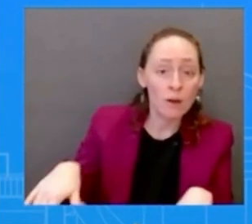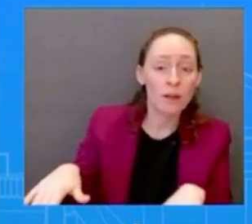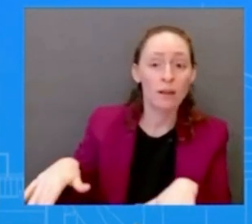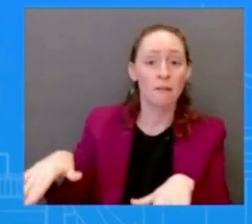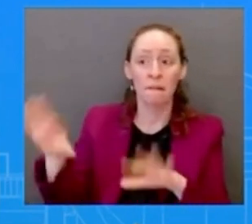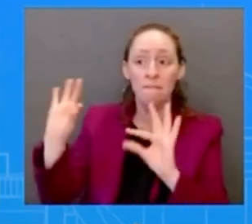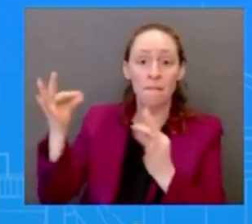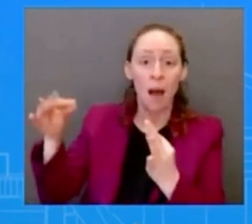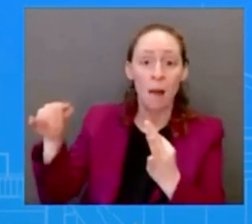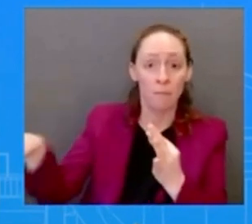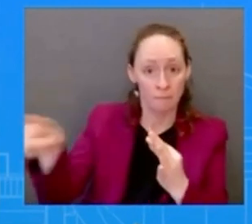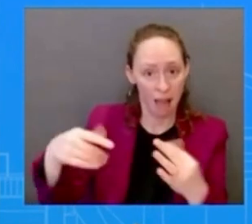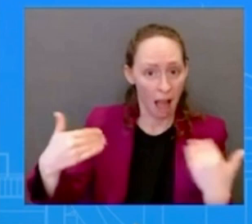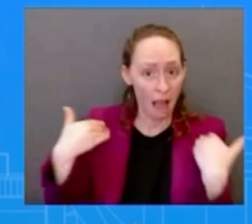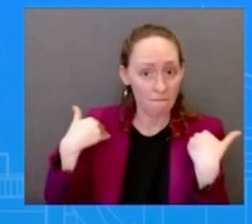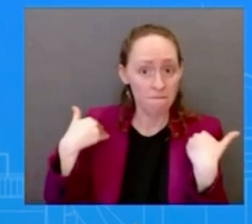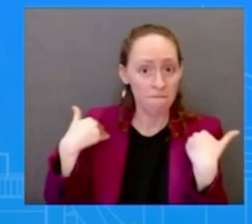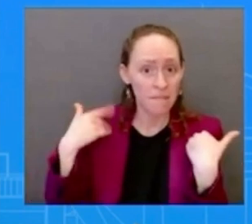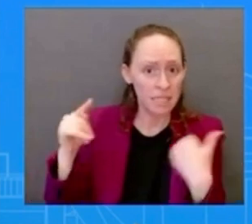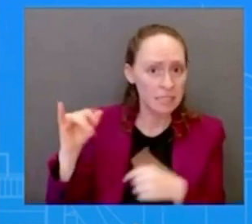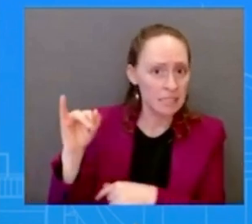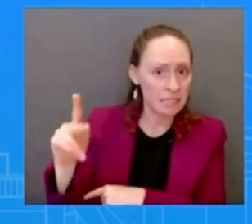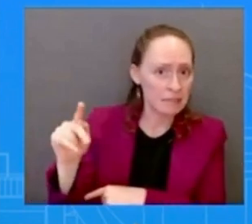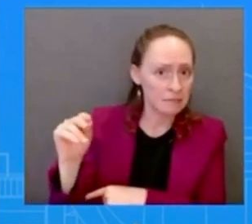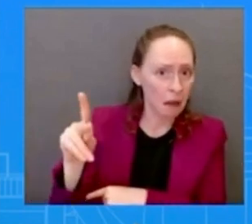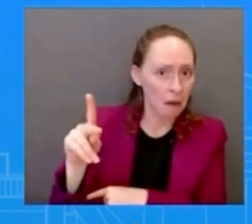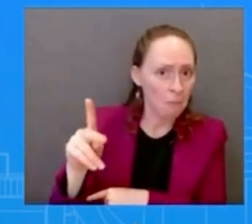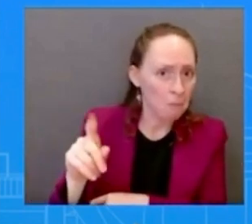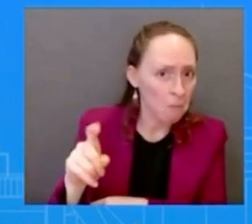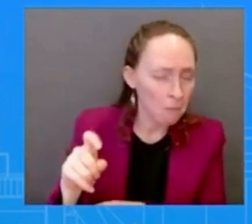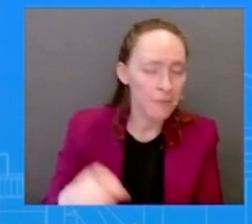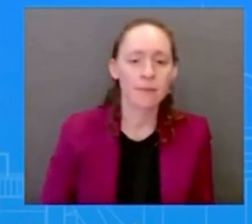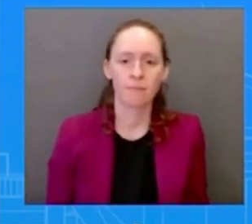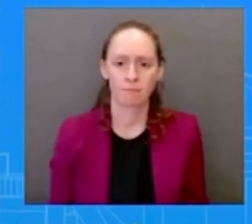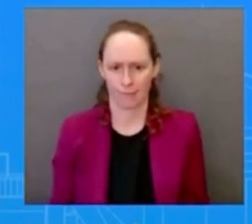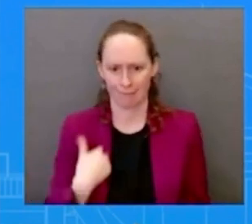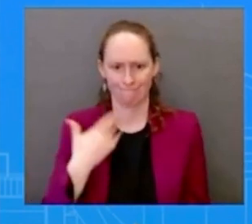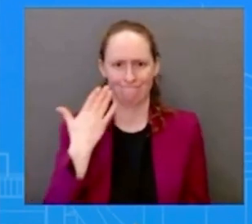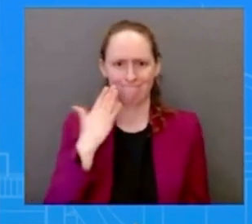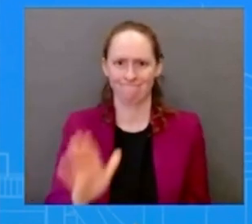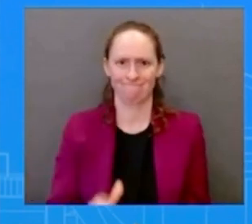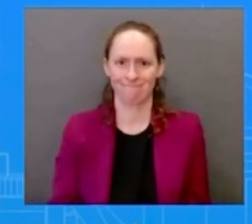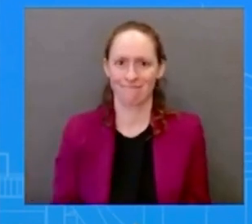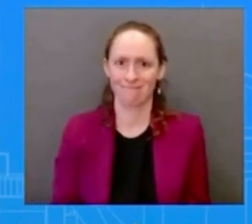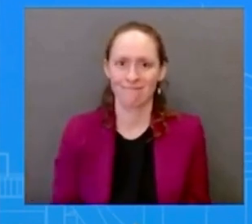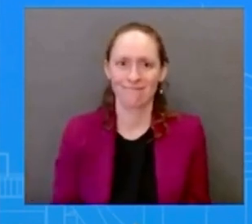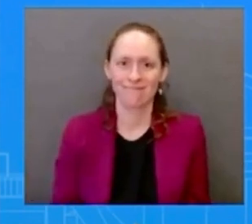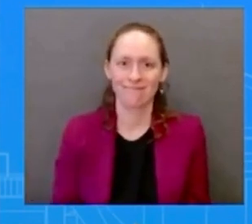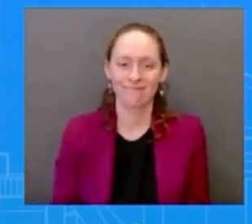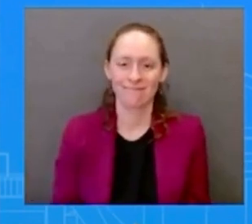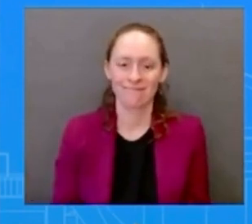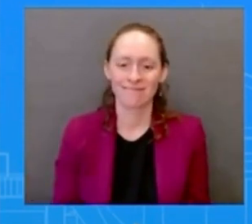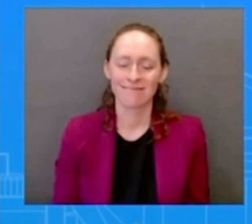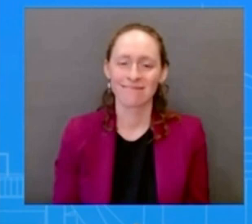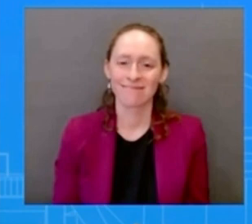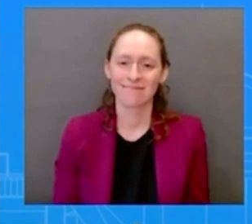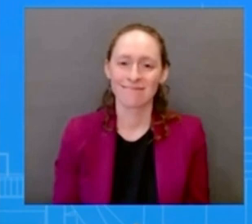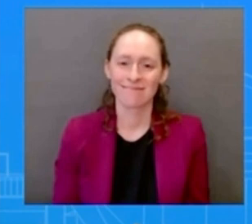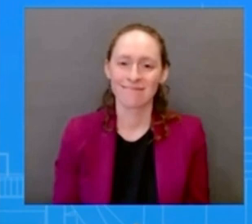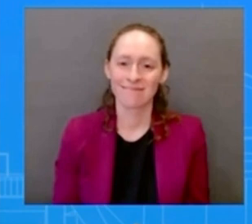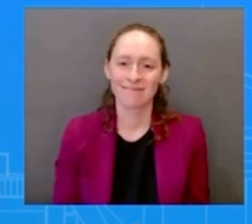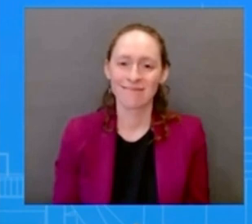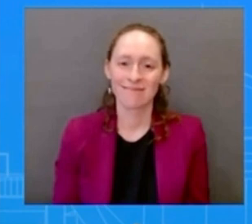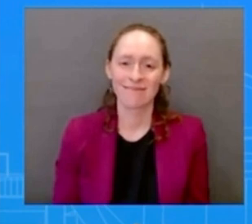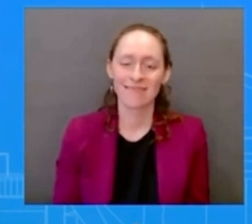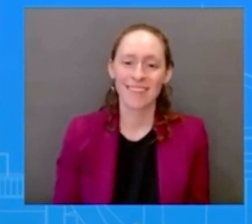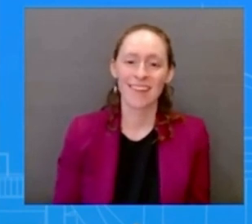do not know i mean he spends time with them i hear he spends time with them and influenced by them before i hear it